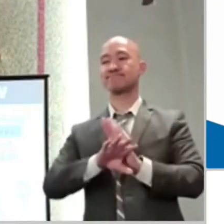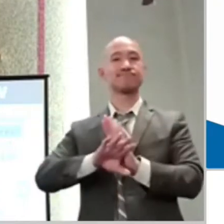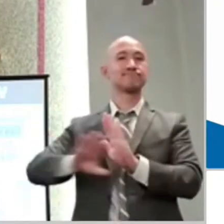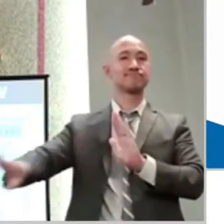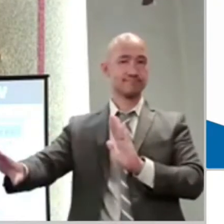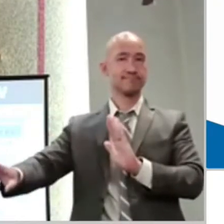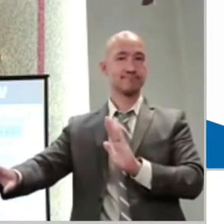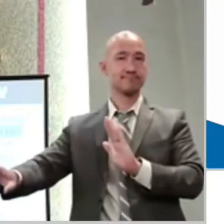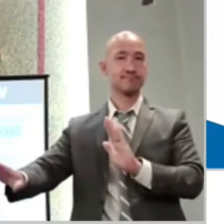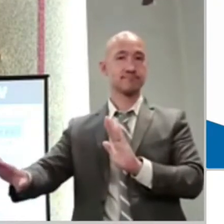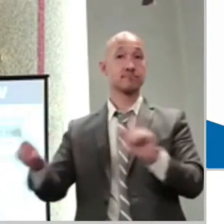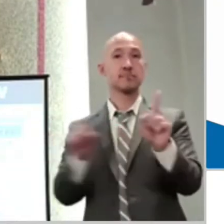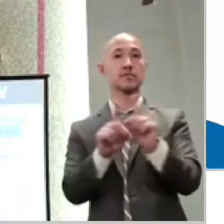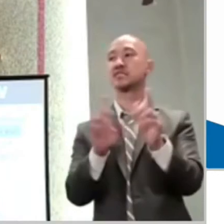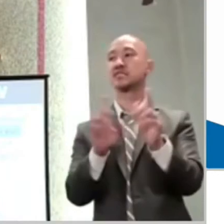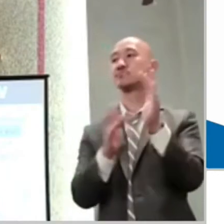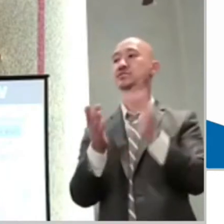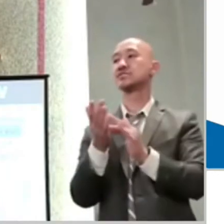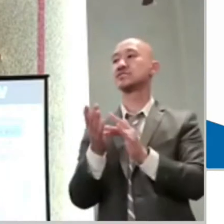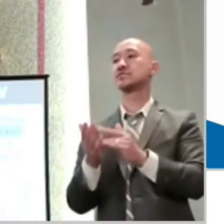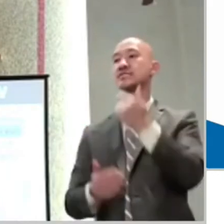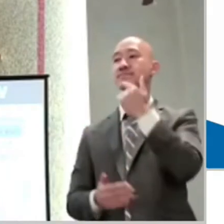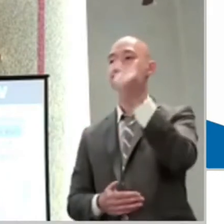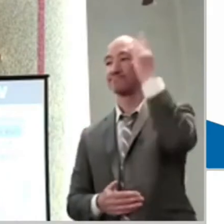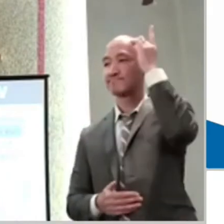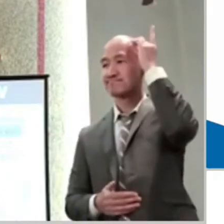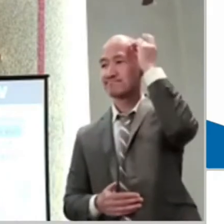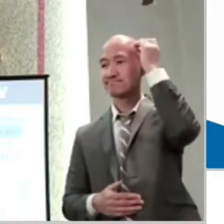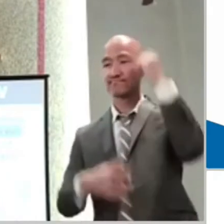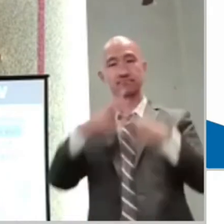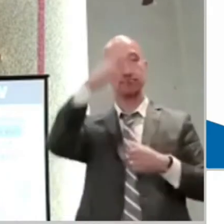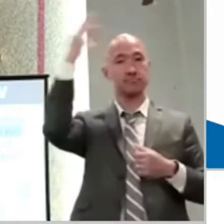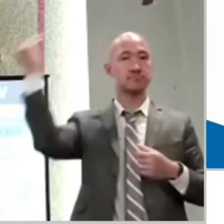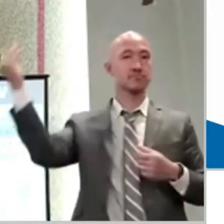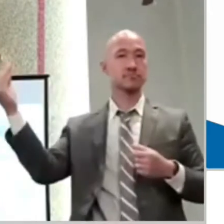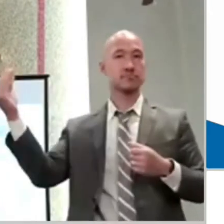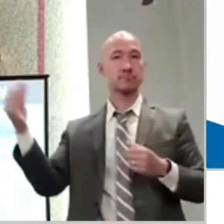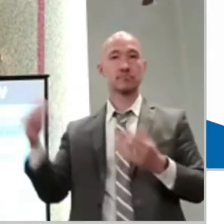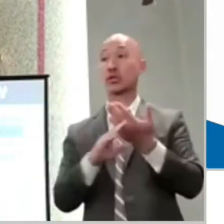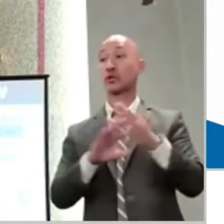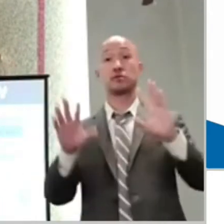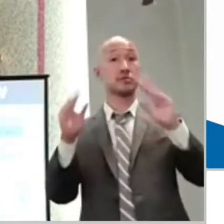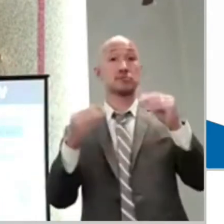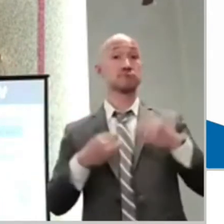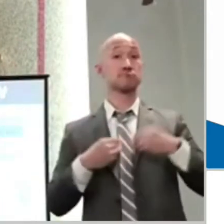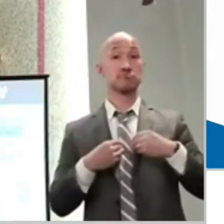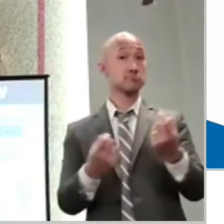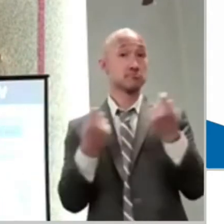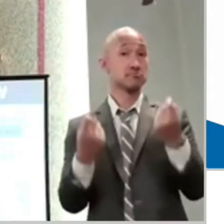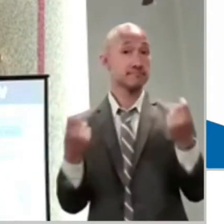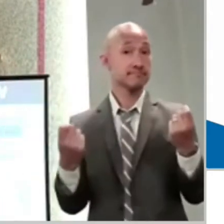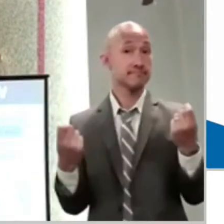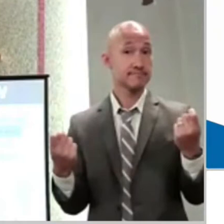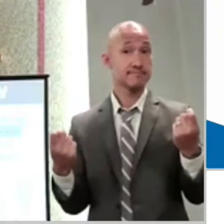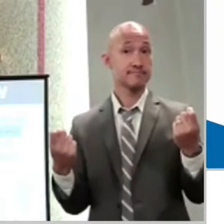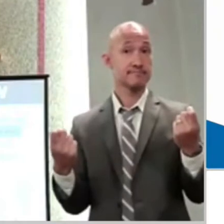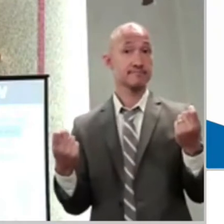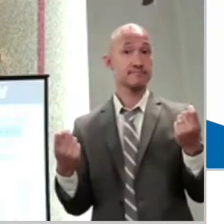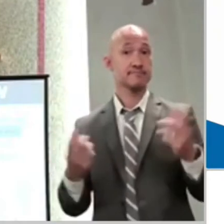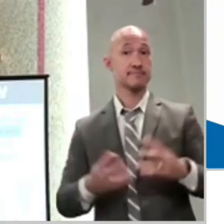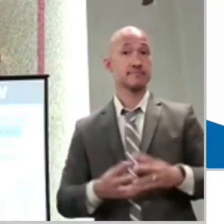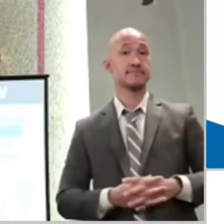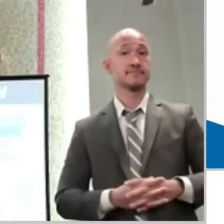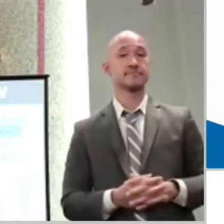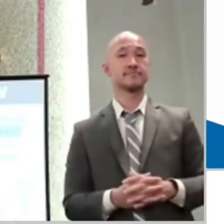Order it to cease and desist. Don't toy with the evil that comes from your heart. For sure,